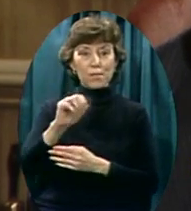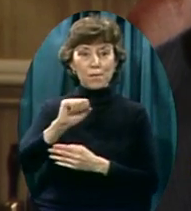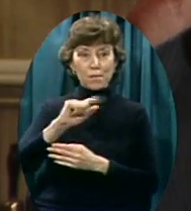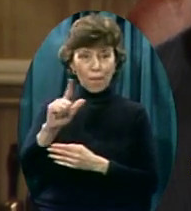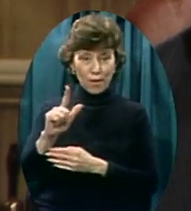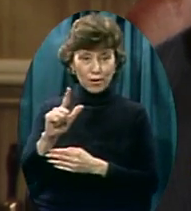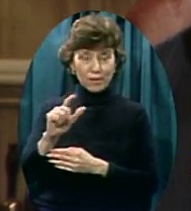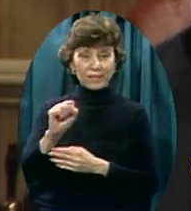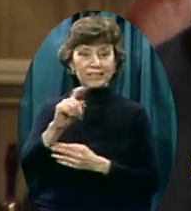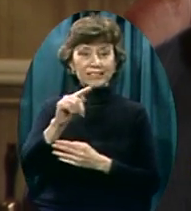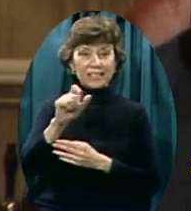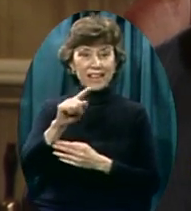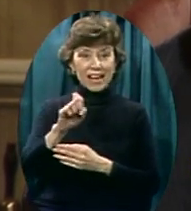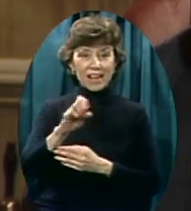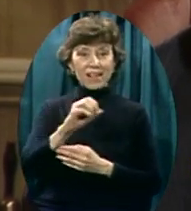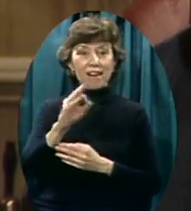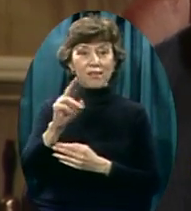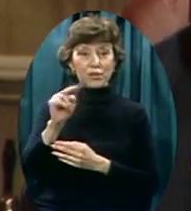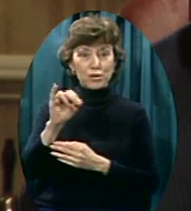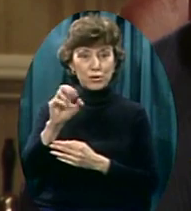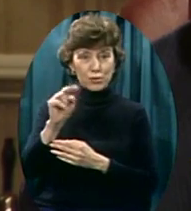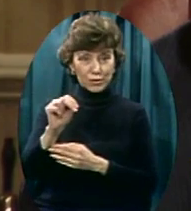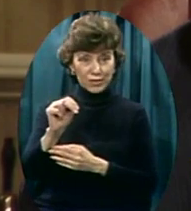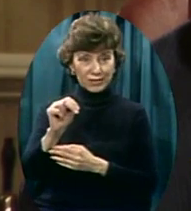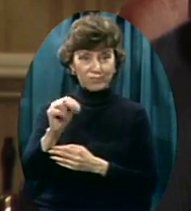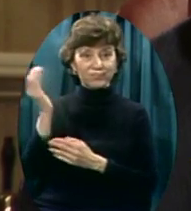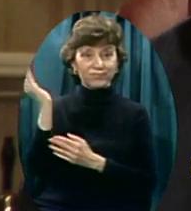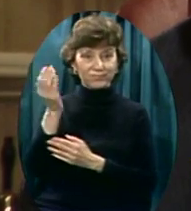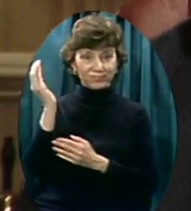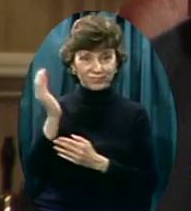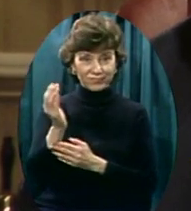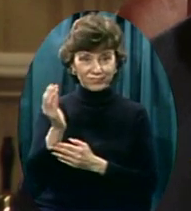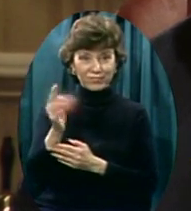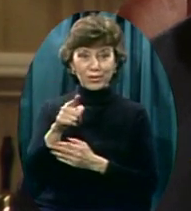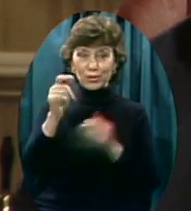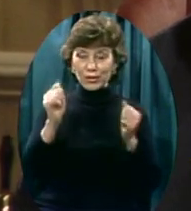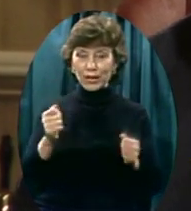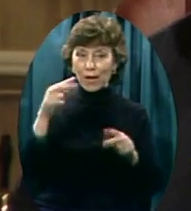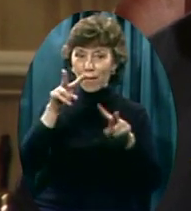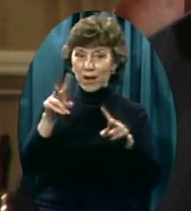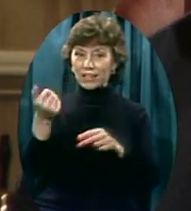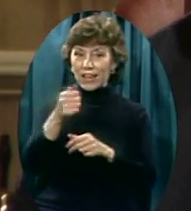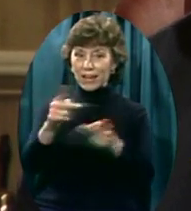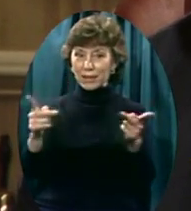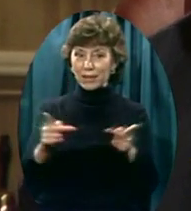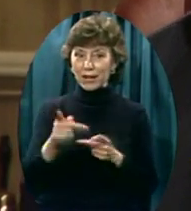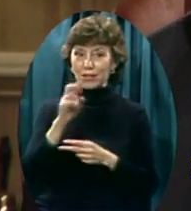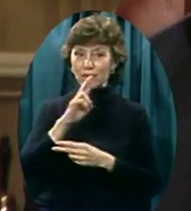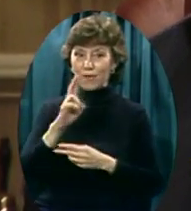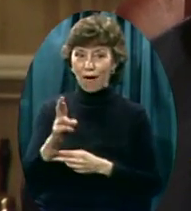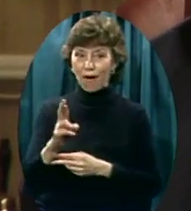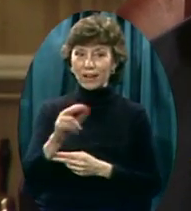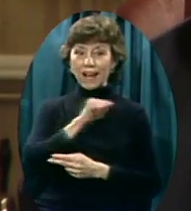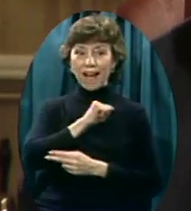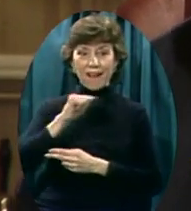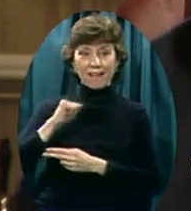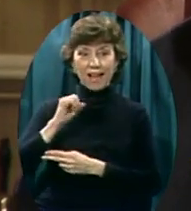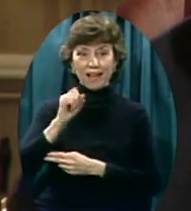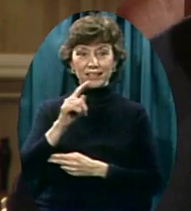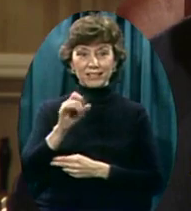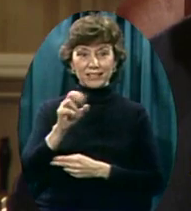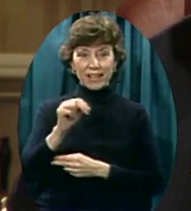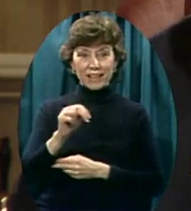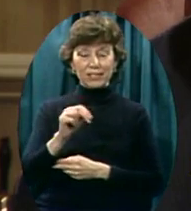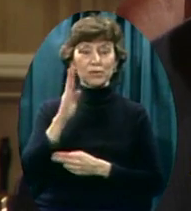community In the which You cannot find this program Ted Turner's Superstation from Atlanta WTPS Will be carrying it 11 p.m. Eastern